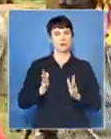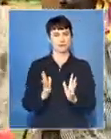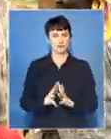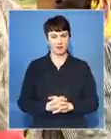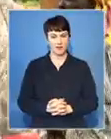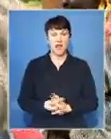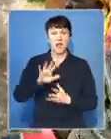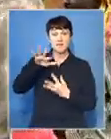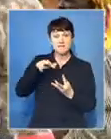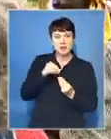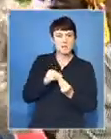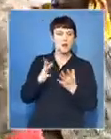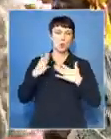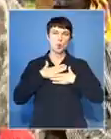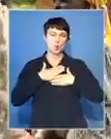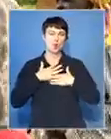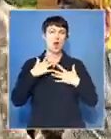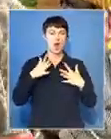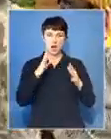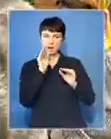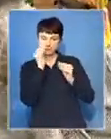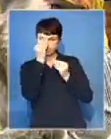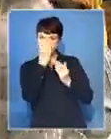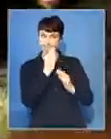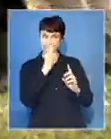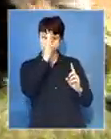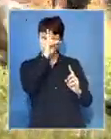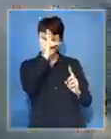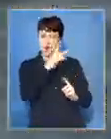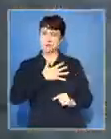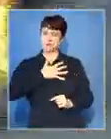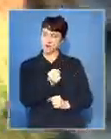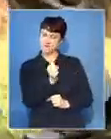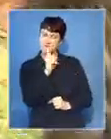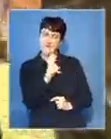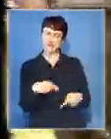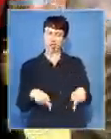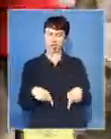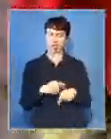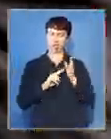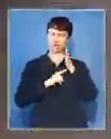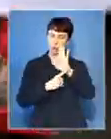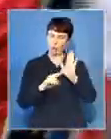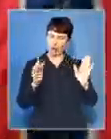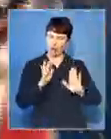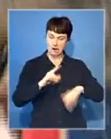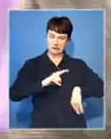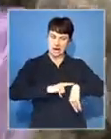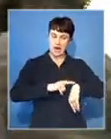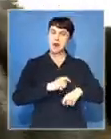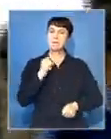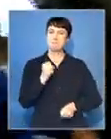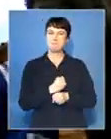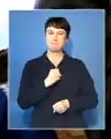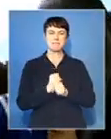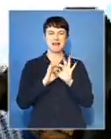The family takes time to remind him of the importance of being brave. Any sign of fear or cowardice during that act will